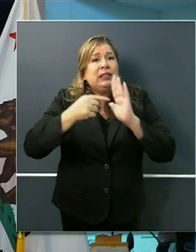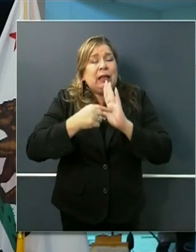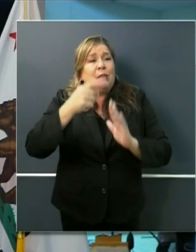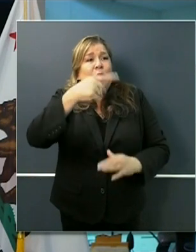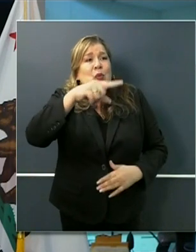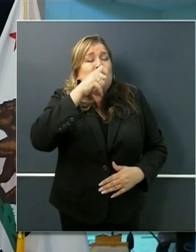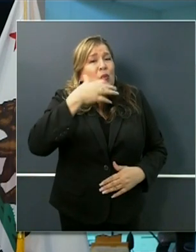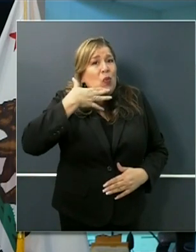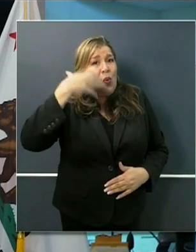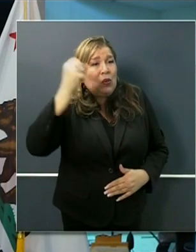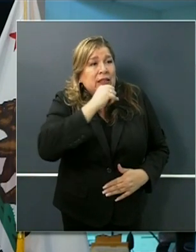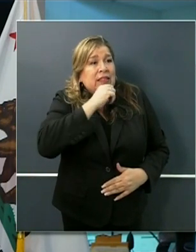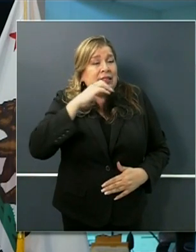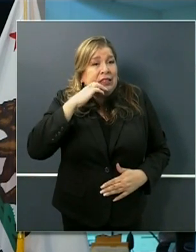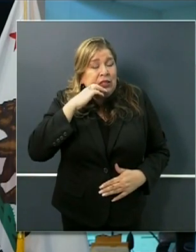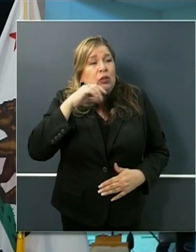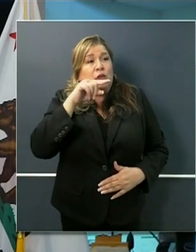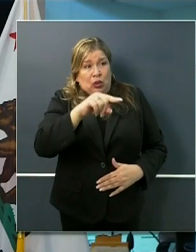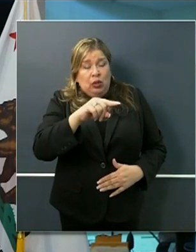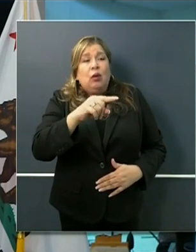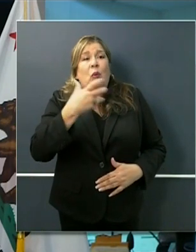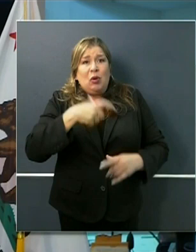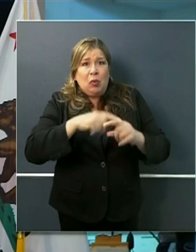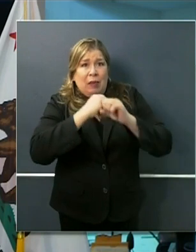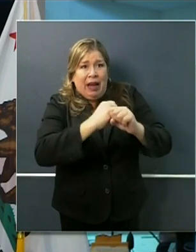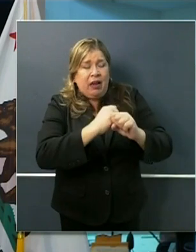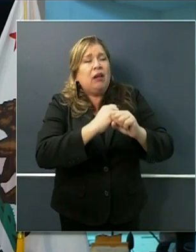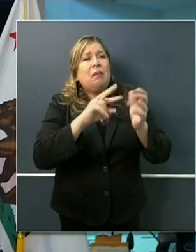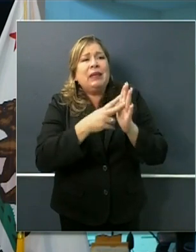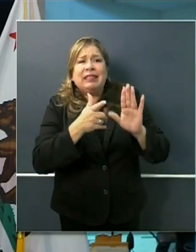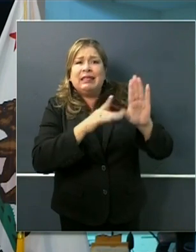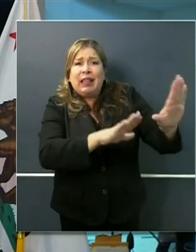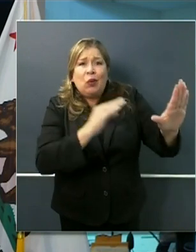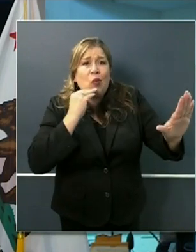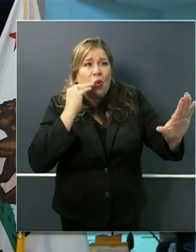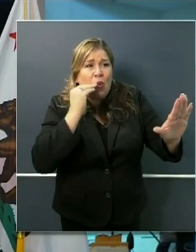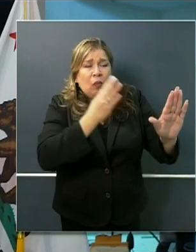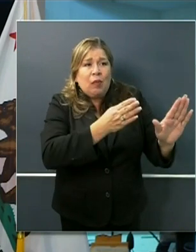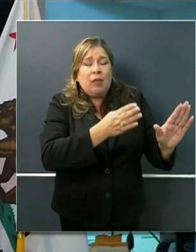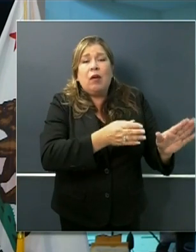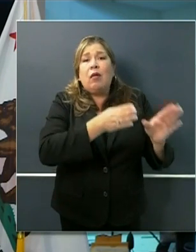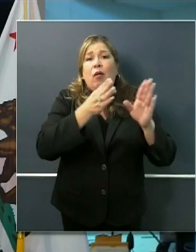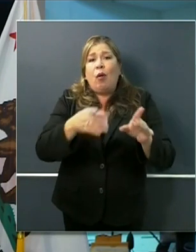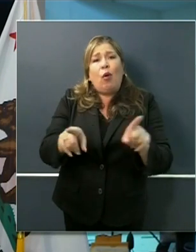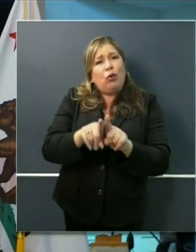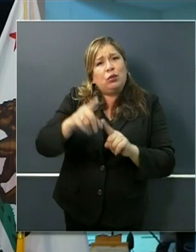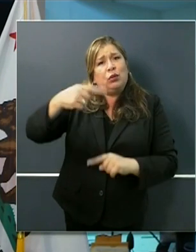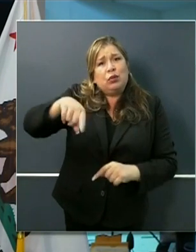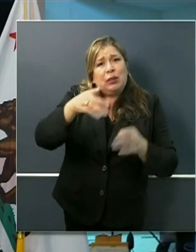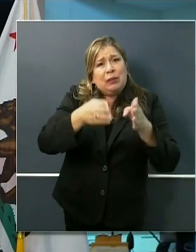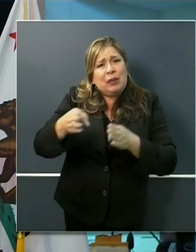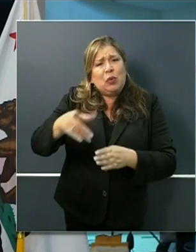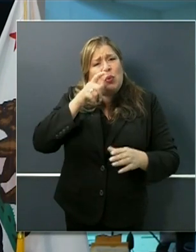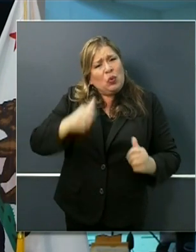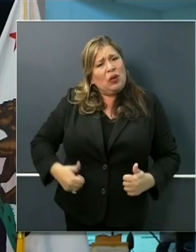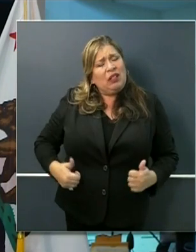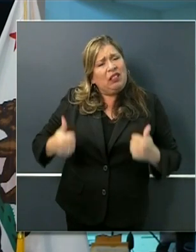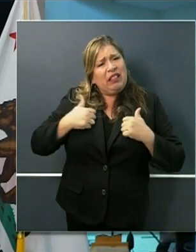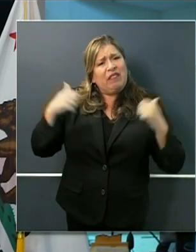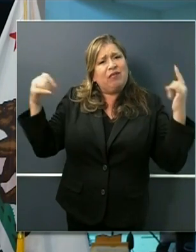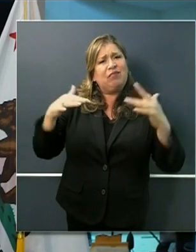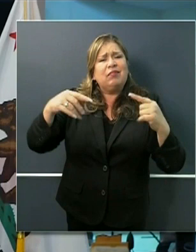California helping them stay at home safely and particularly those who may be in congregate settings helping to protect those settings